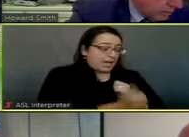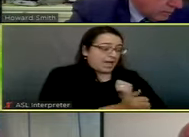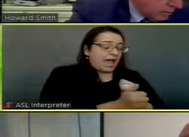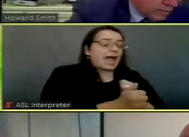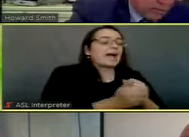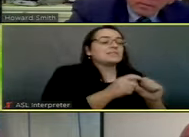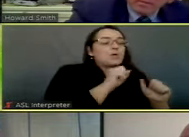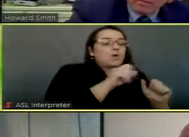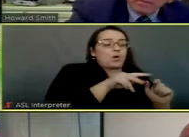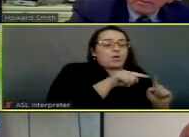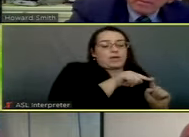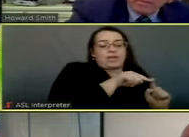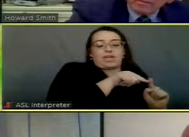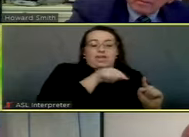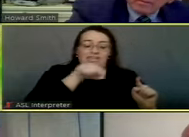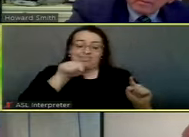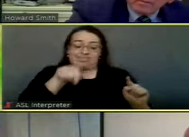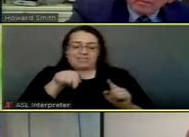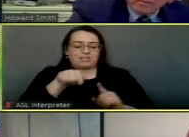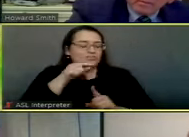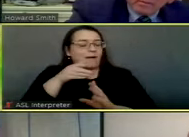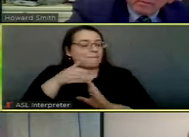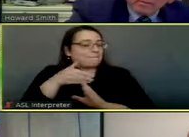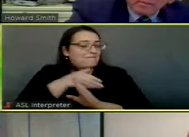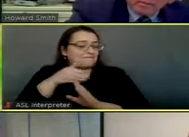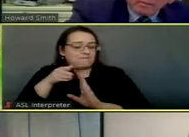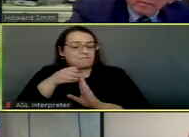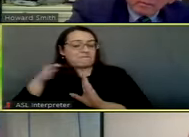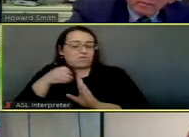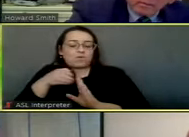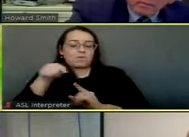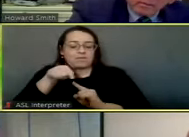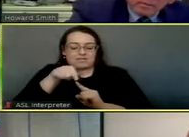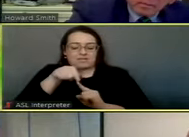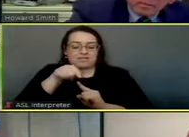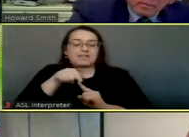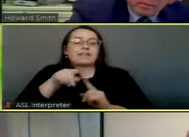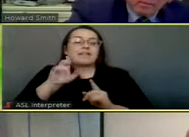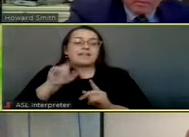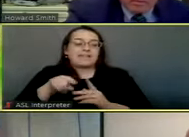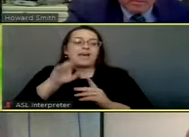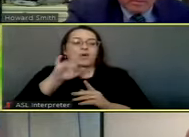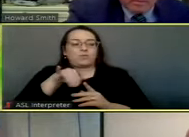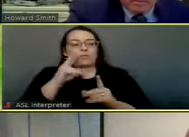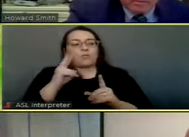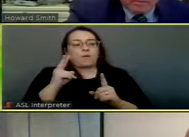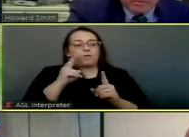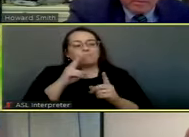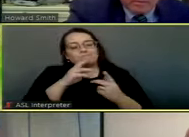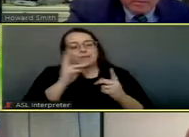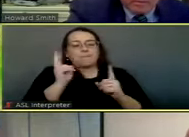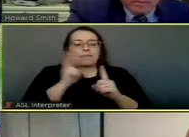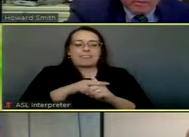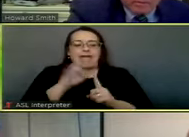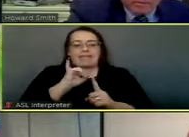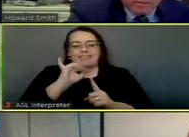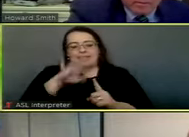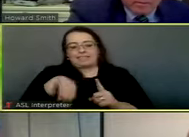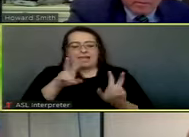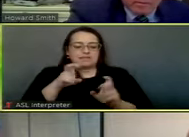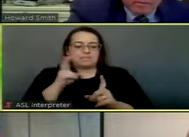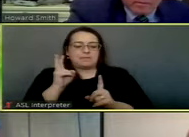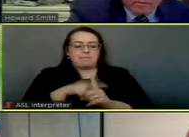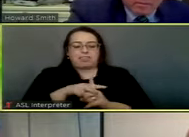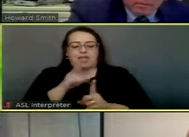to go back, not before that, but at that starting point of when negotiations had begun on that rate